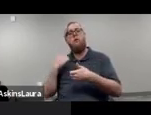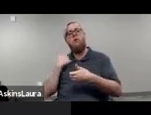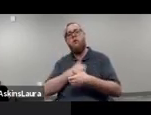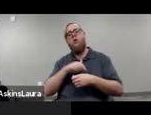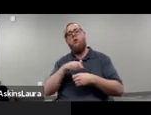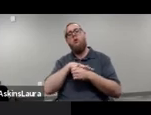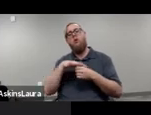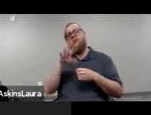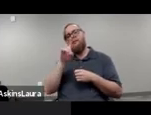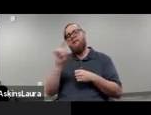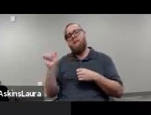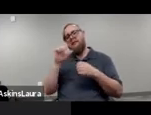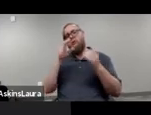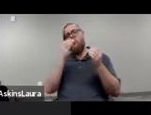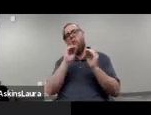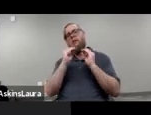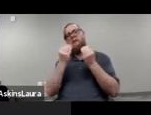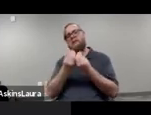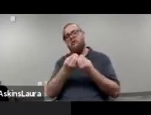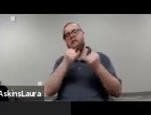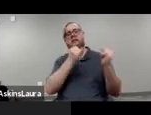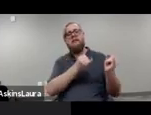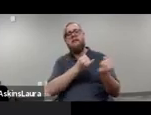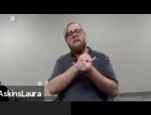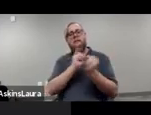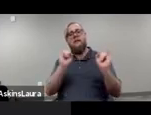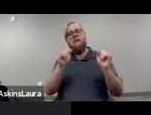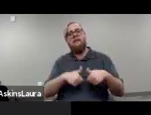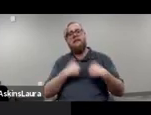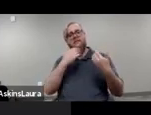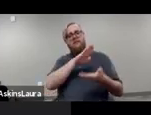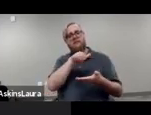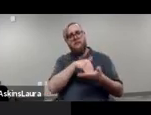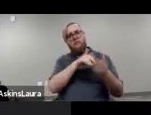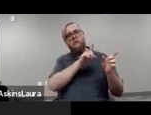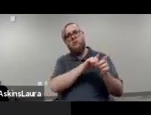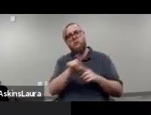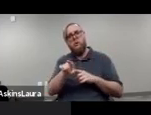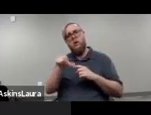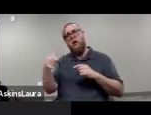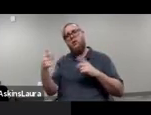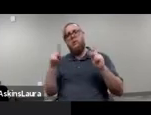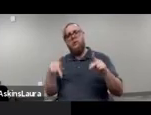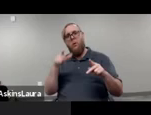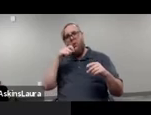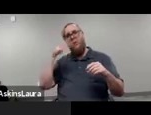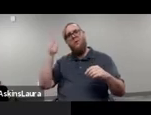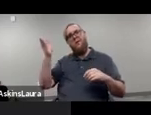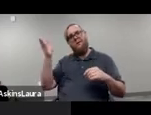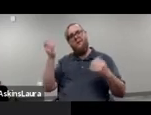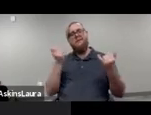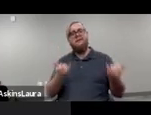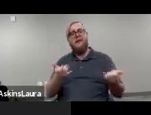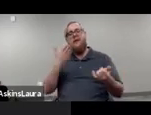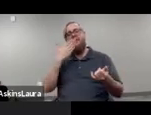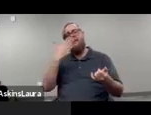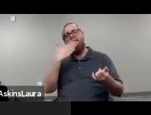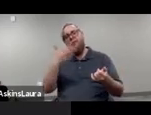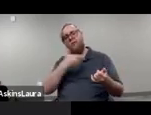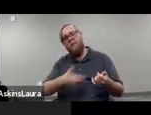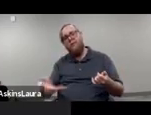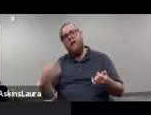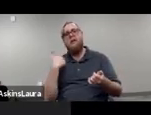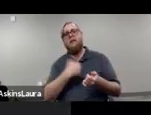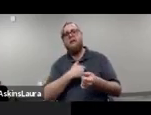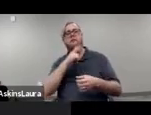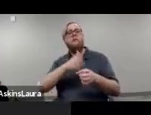organizations, both independent living centers and those that are presented here today. Thank you again for inviting CFILC to be a